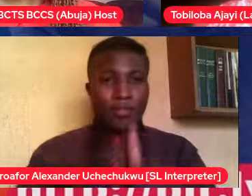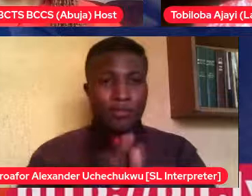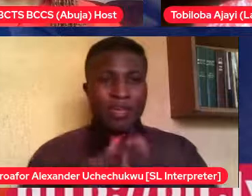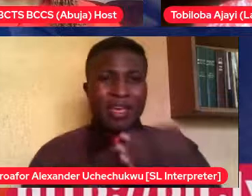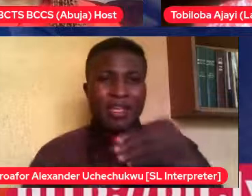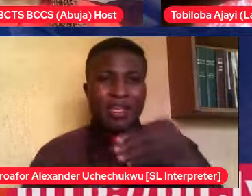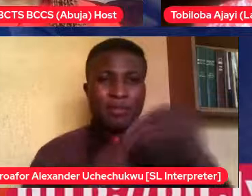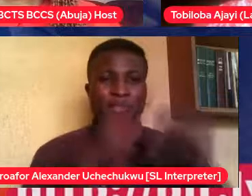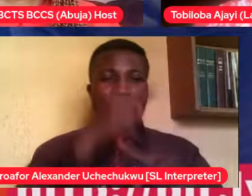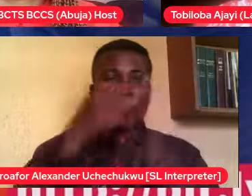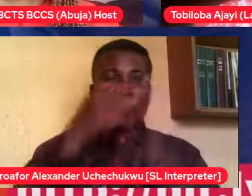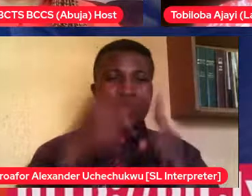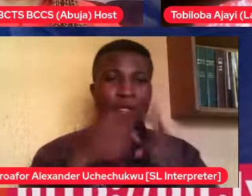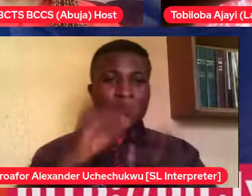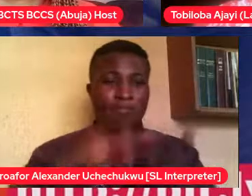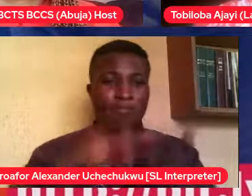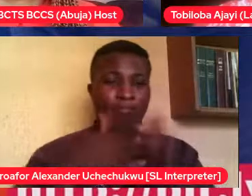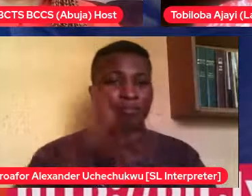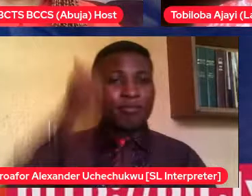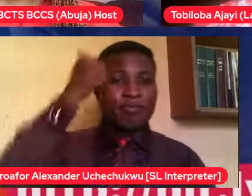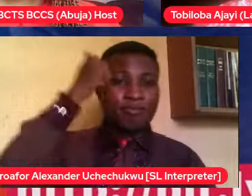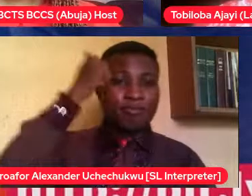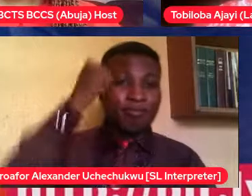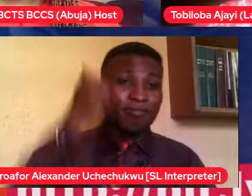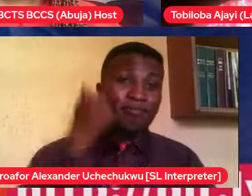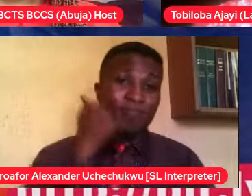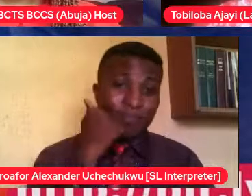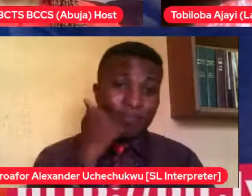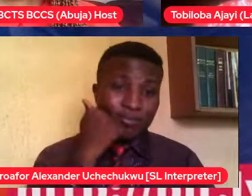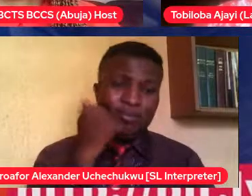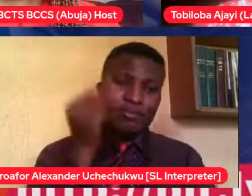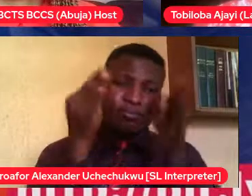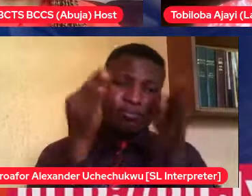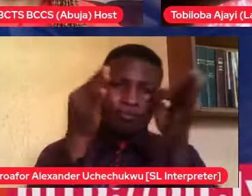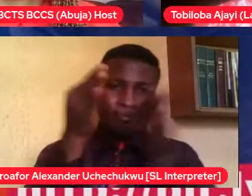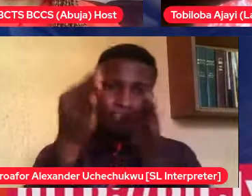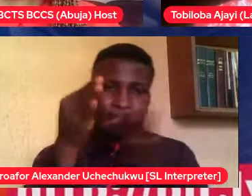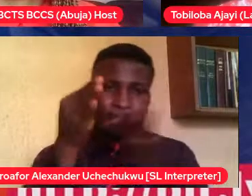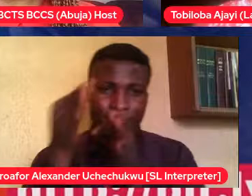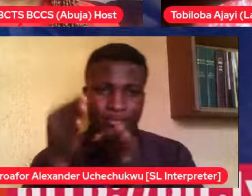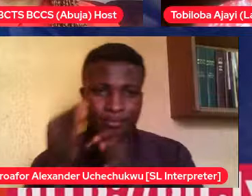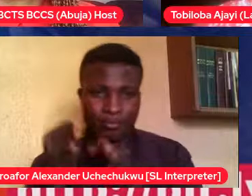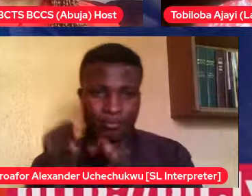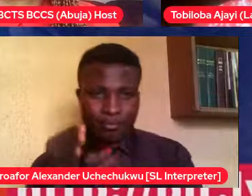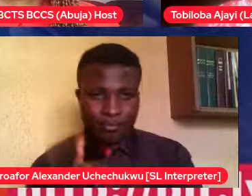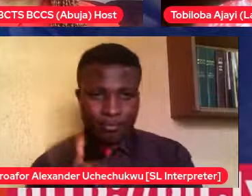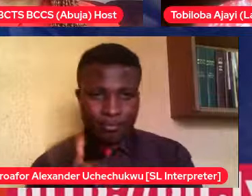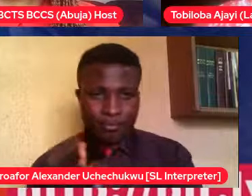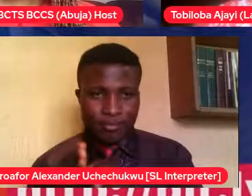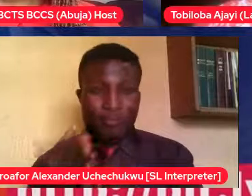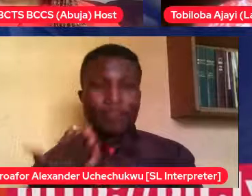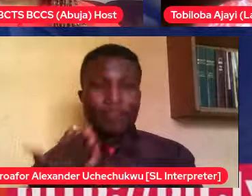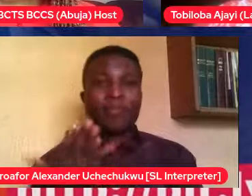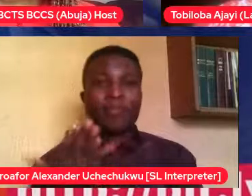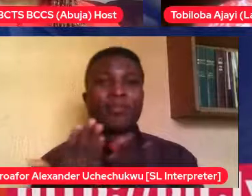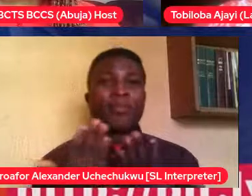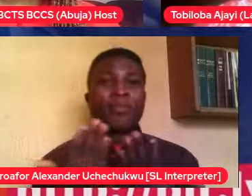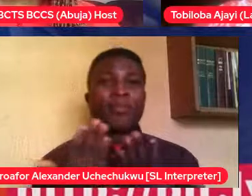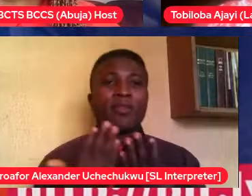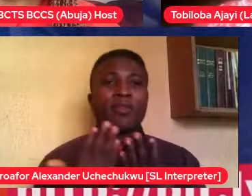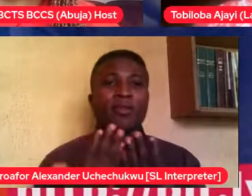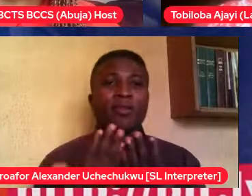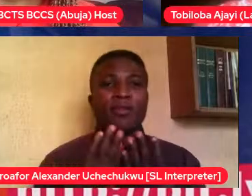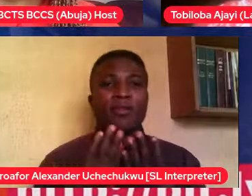when they're heading towards your party, you explain according to how you can interact. Because the way I interact with my